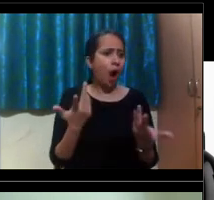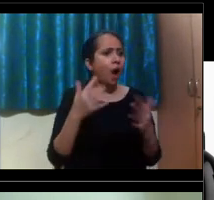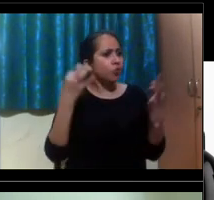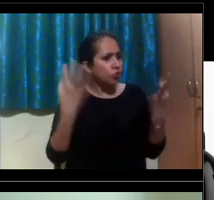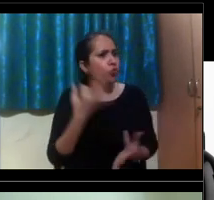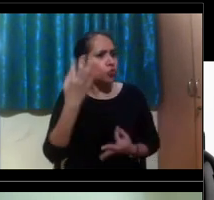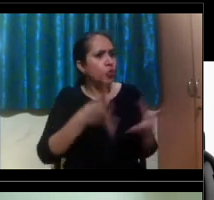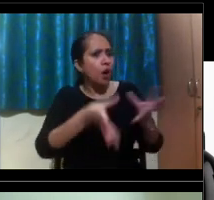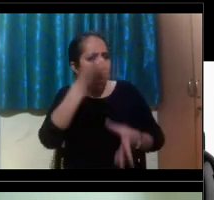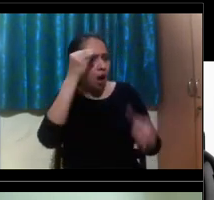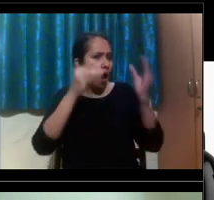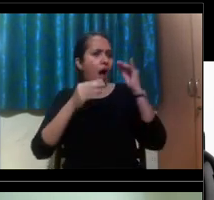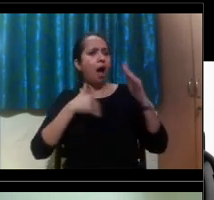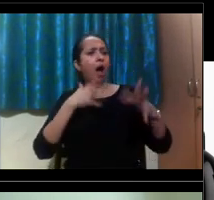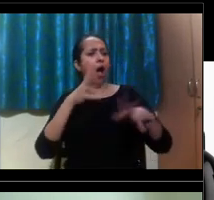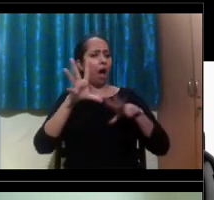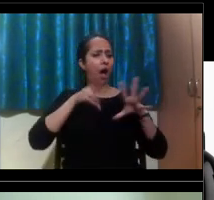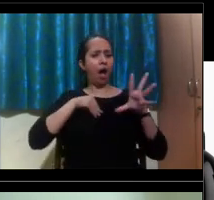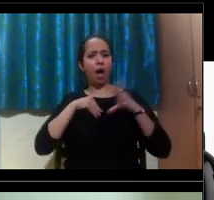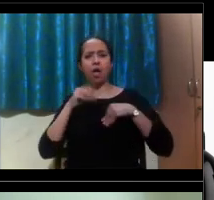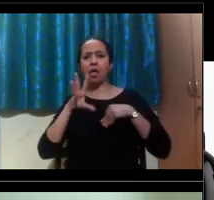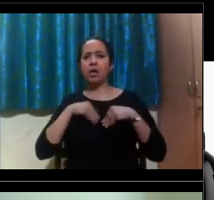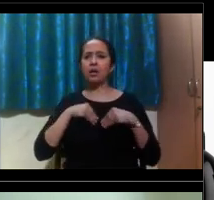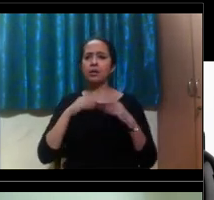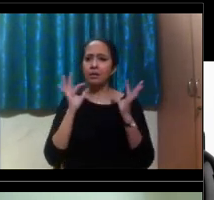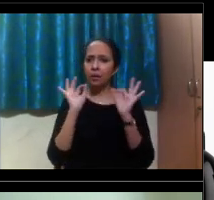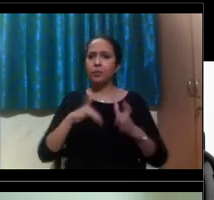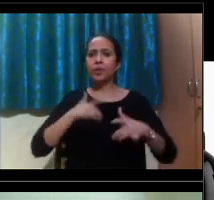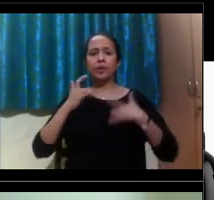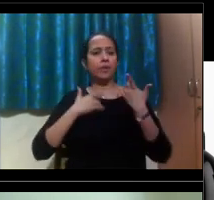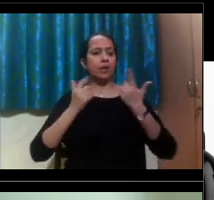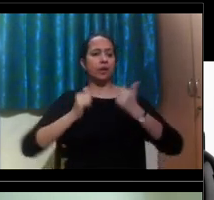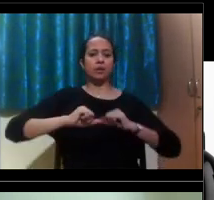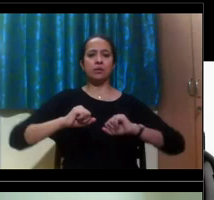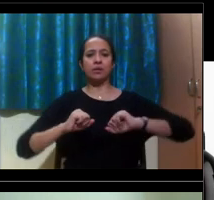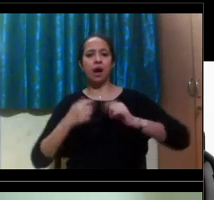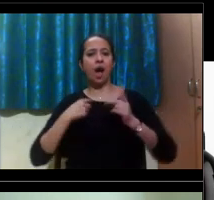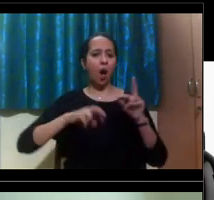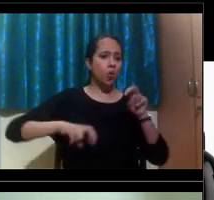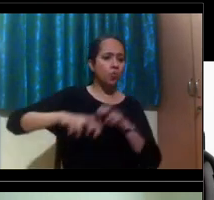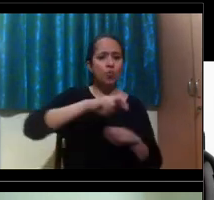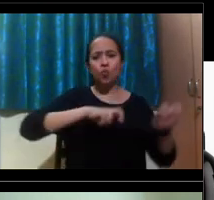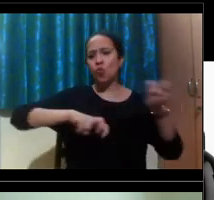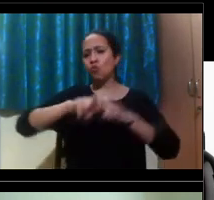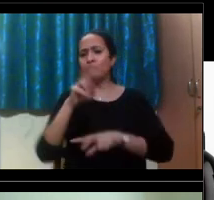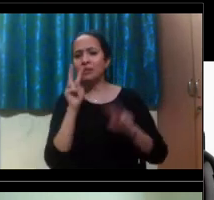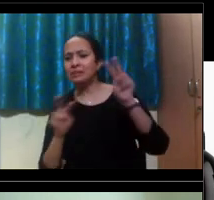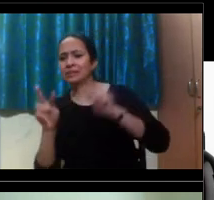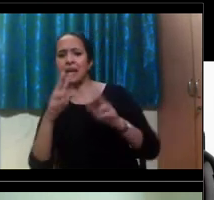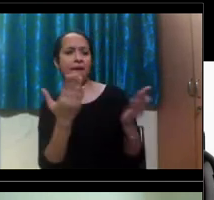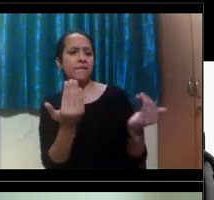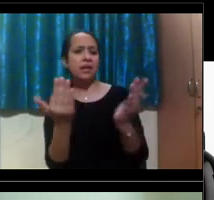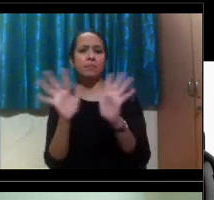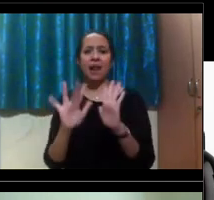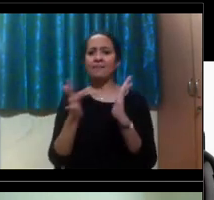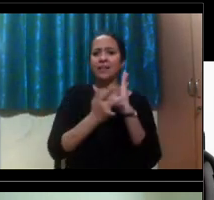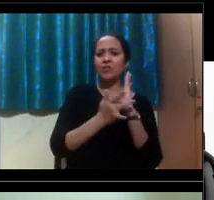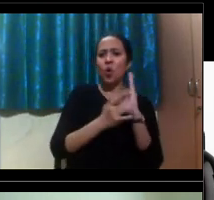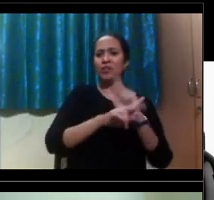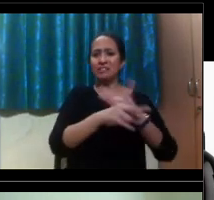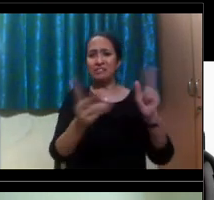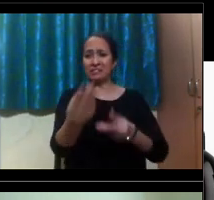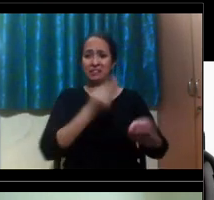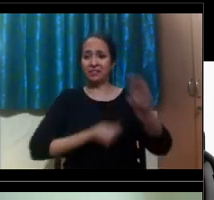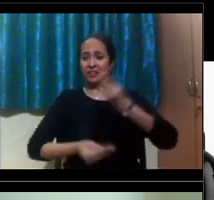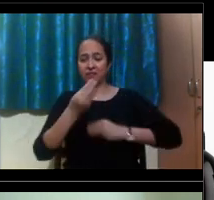adjust to a campus, navigate the physical space and realize what accommodations you have access to, and then seeing